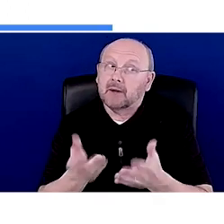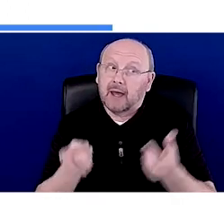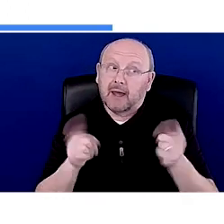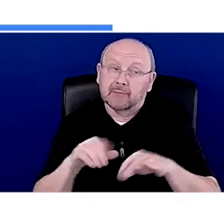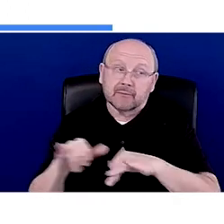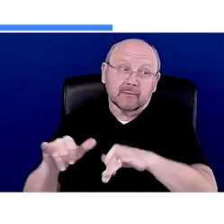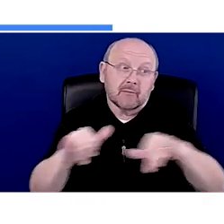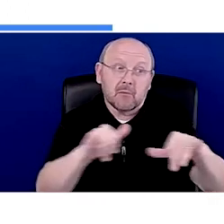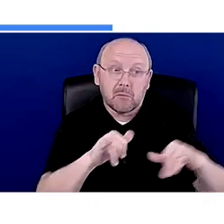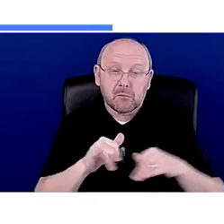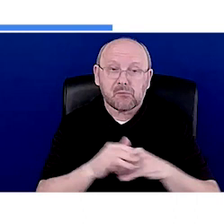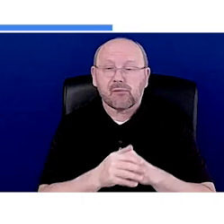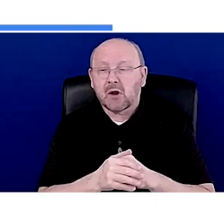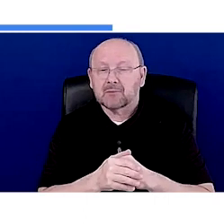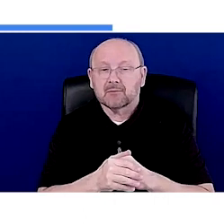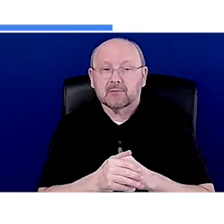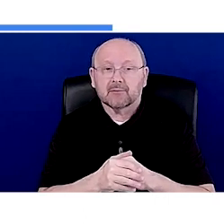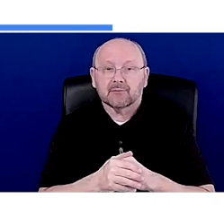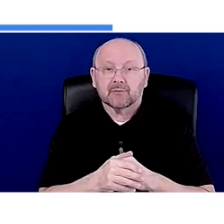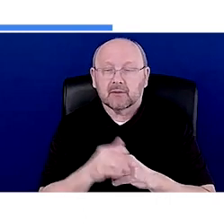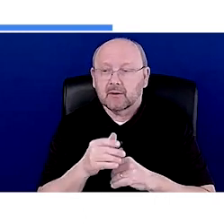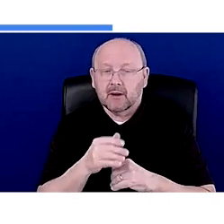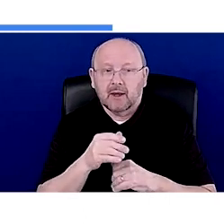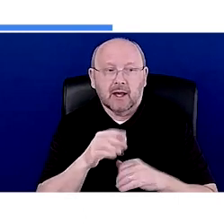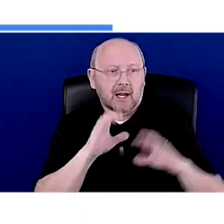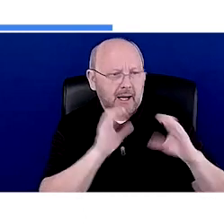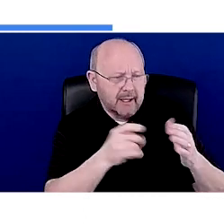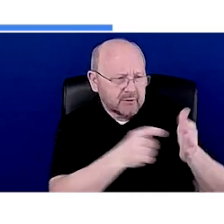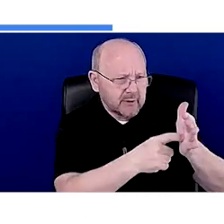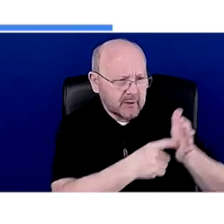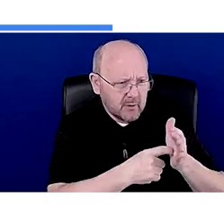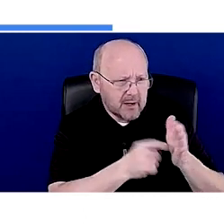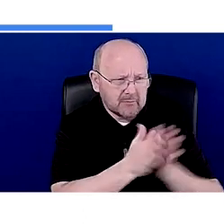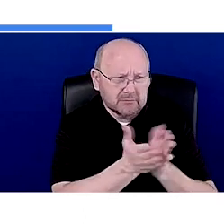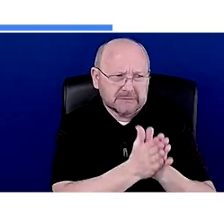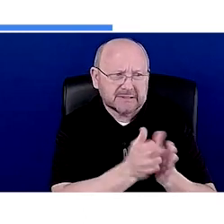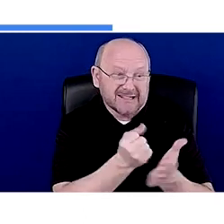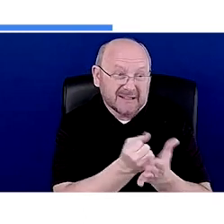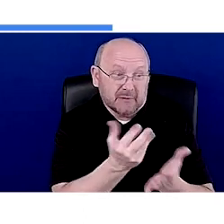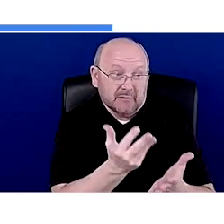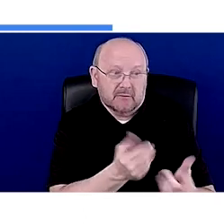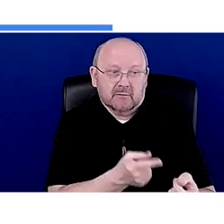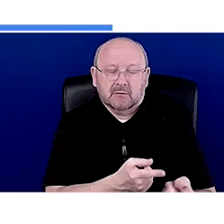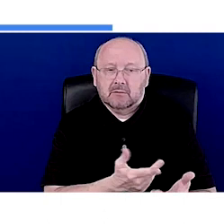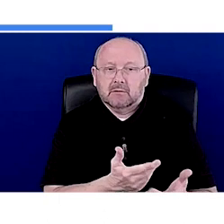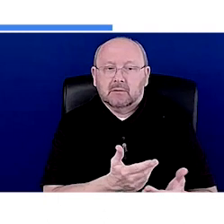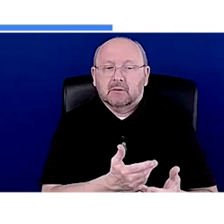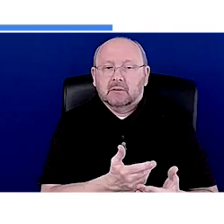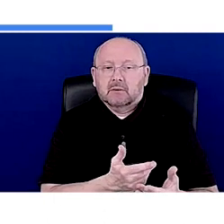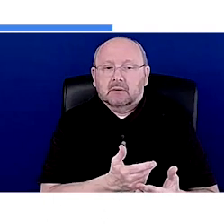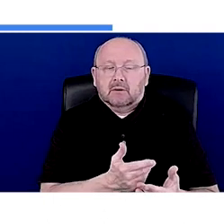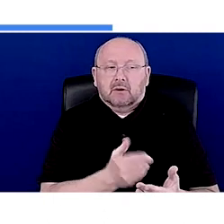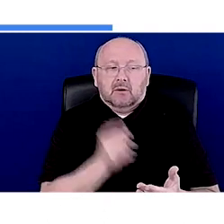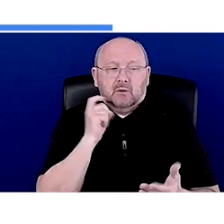when you are requiring a textbook or you have a textbook expensive textbook in your course that you'll notice that some